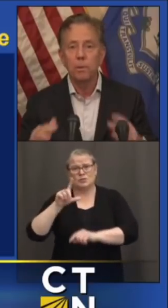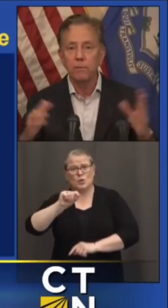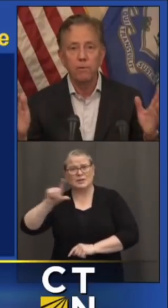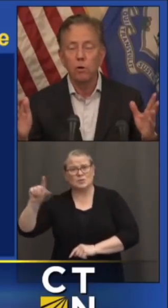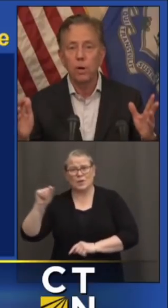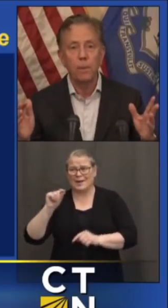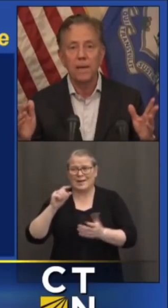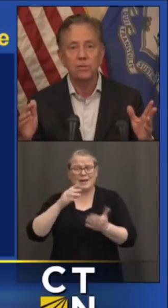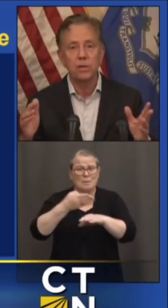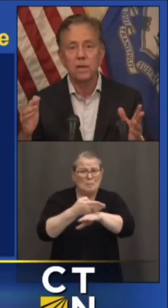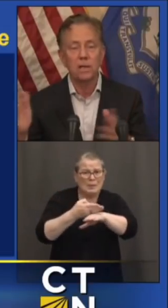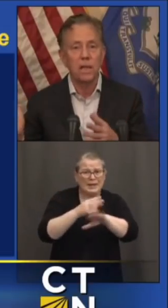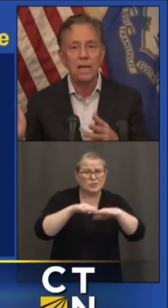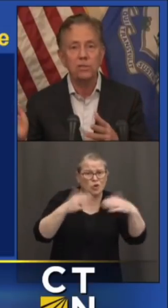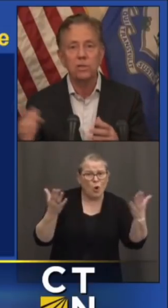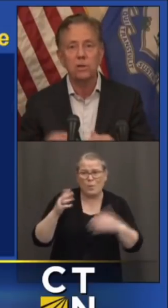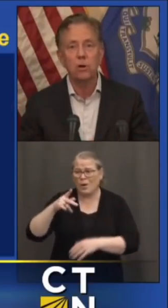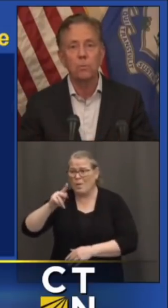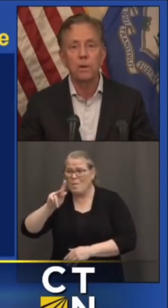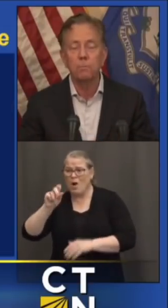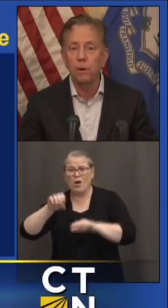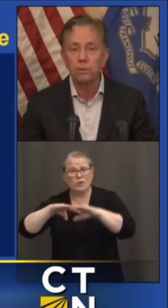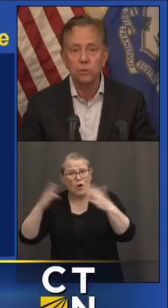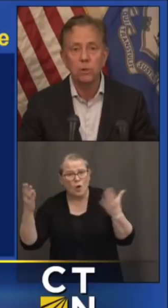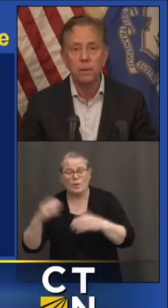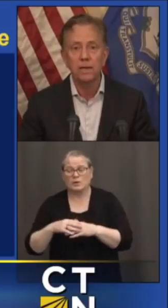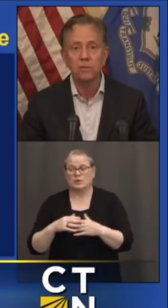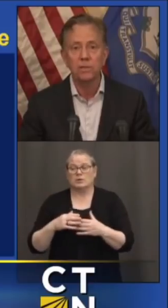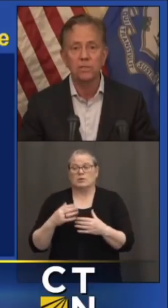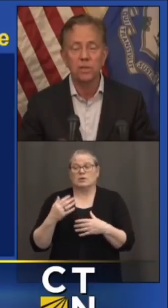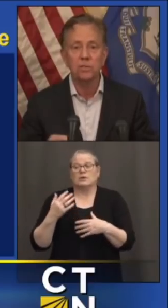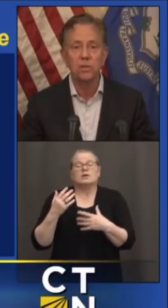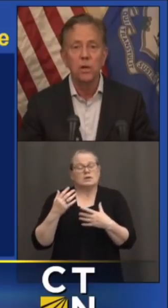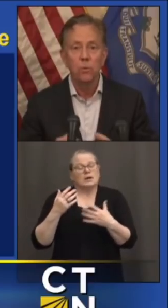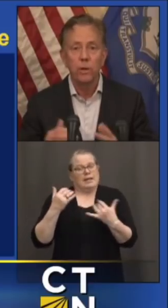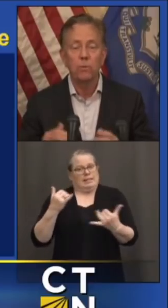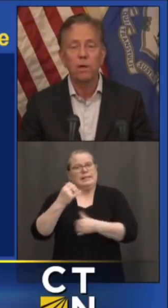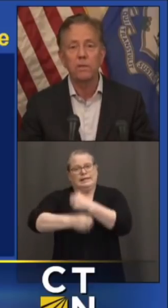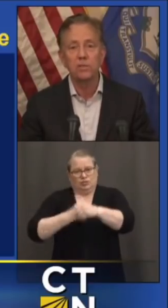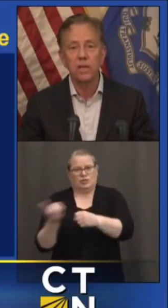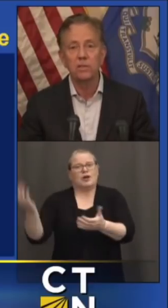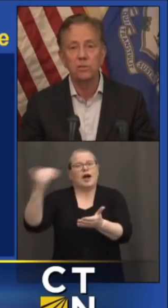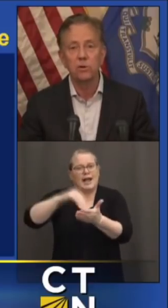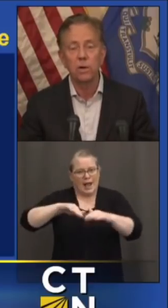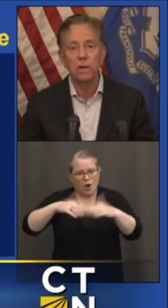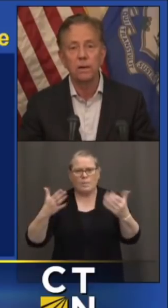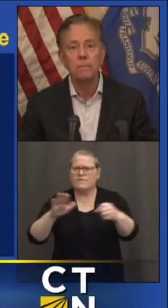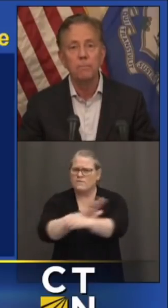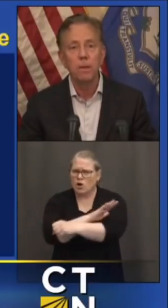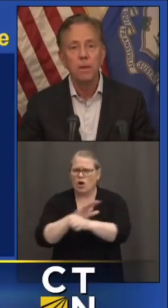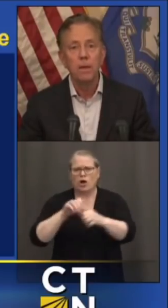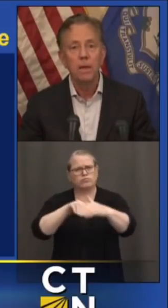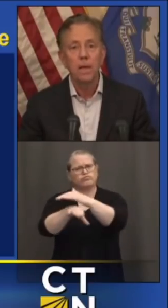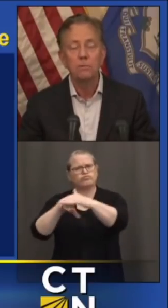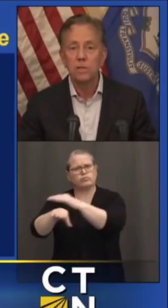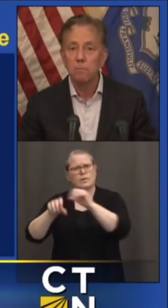They're open at full capacity. Last year, they're open at partial capacity just because we didn't want things to get too crowded. It was the